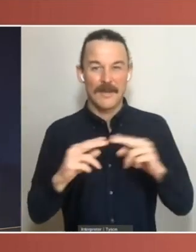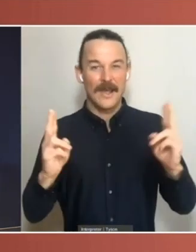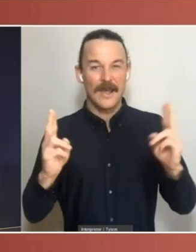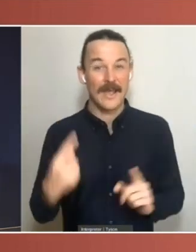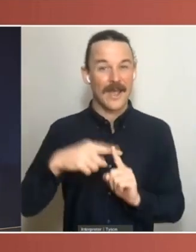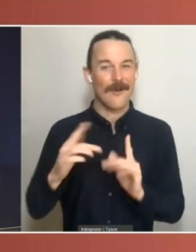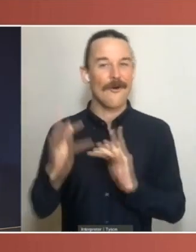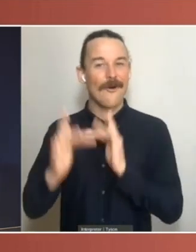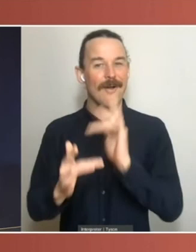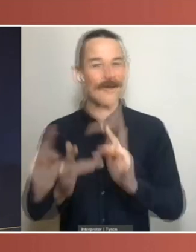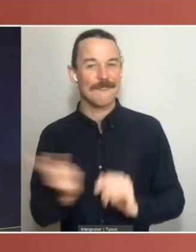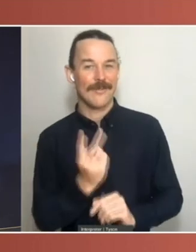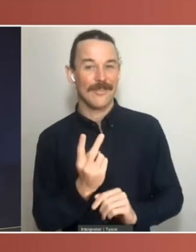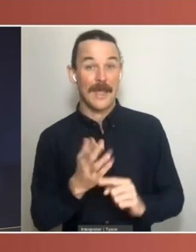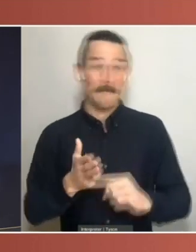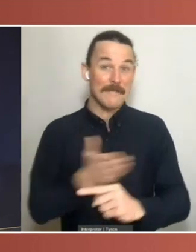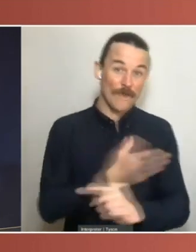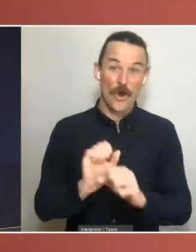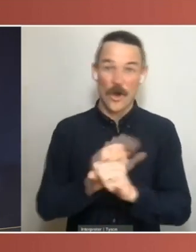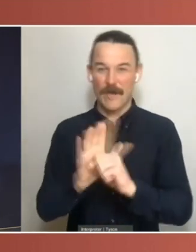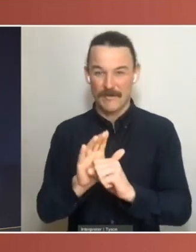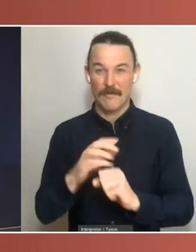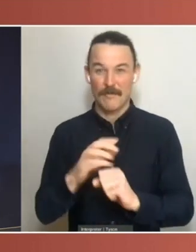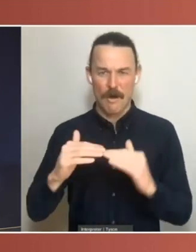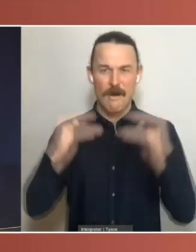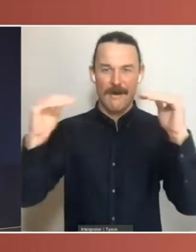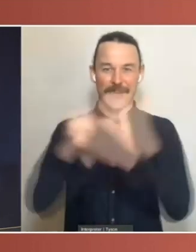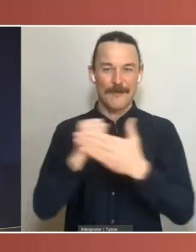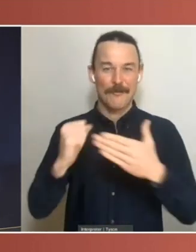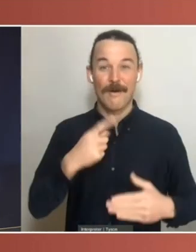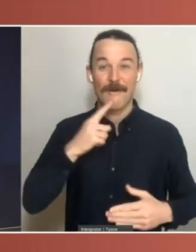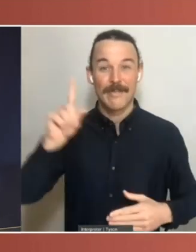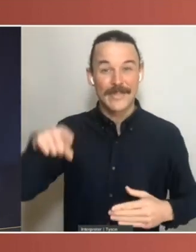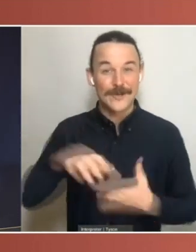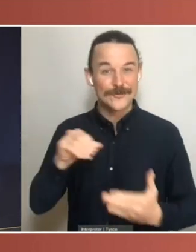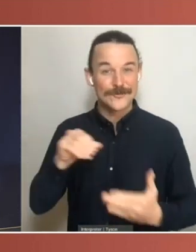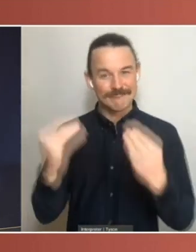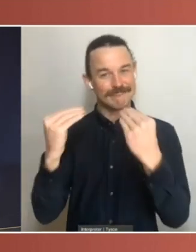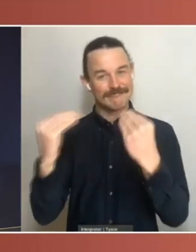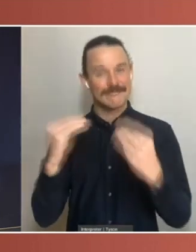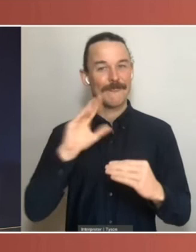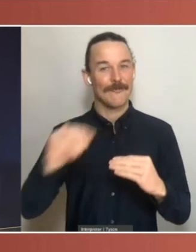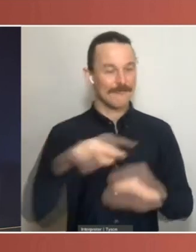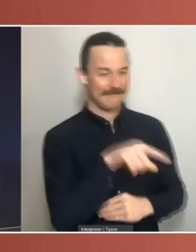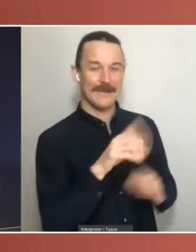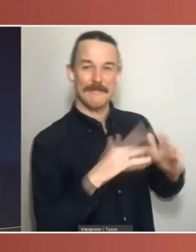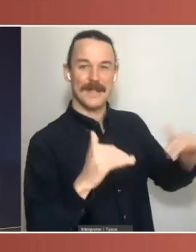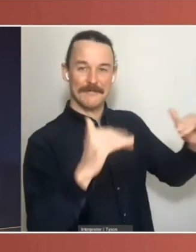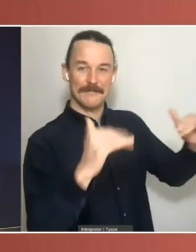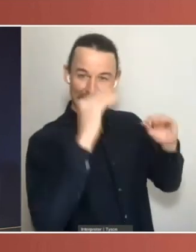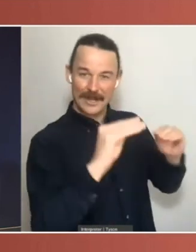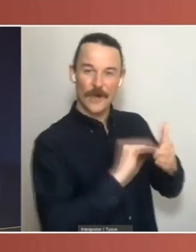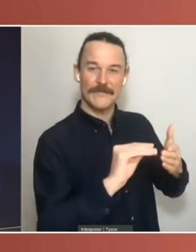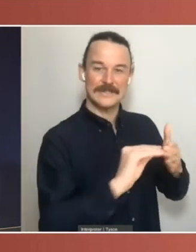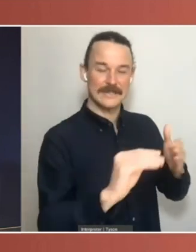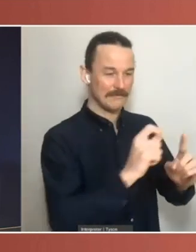numbers are even higher. Around 100,000 students receive an education program from the Parliamentary Education Office each year. And the